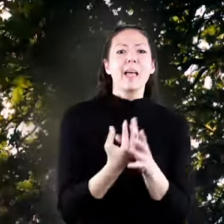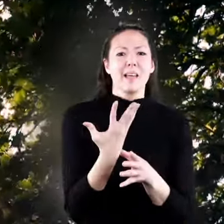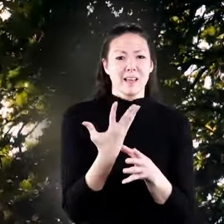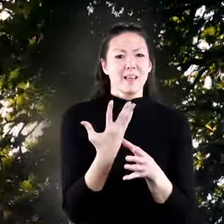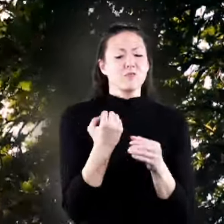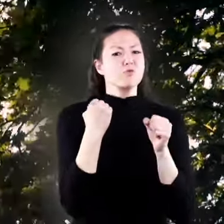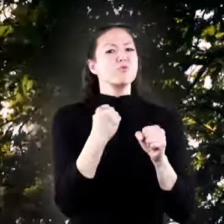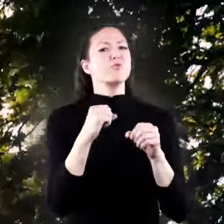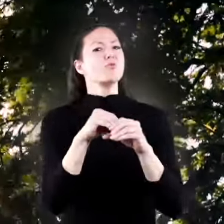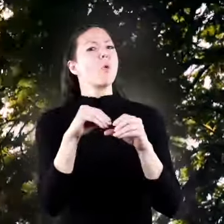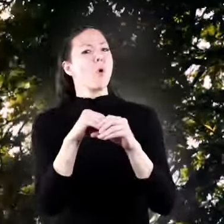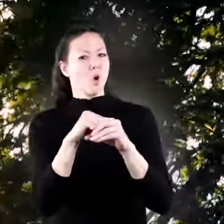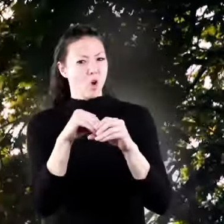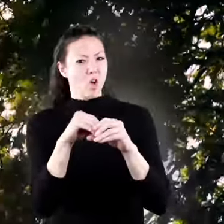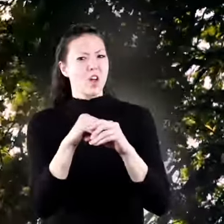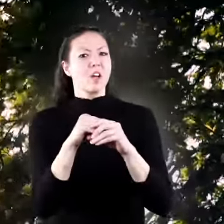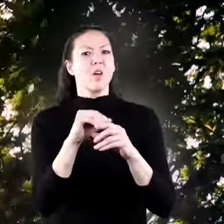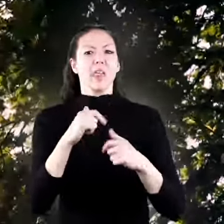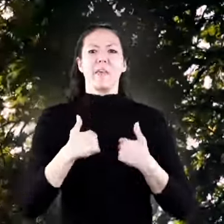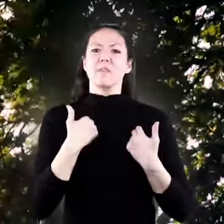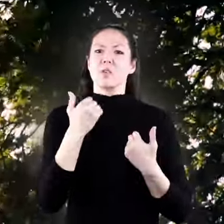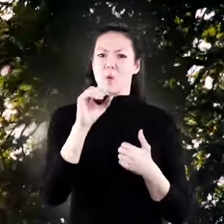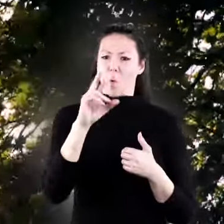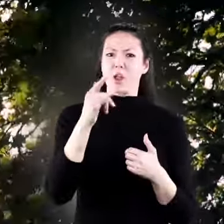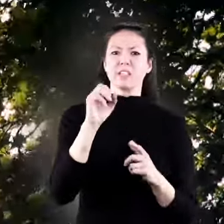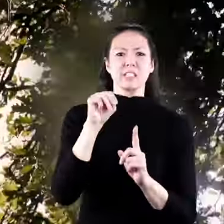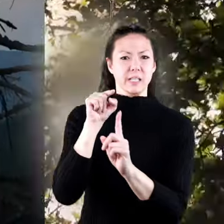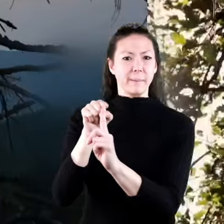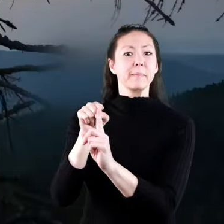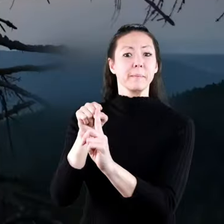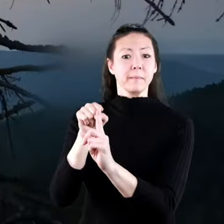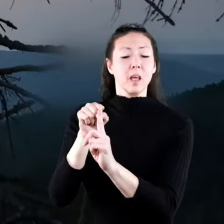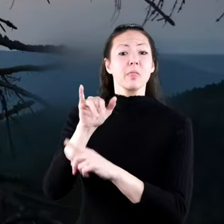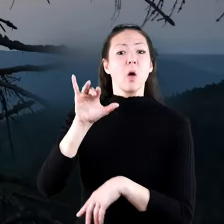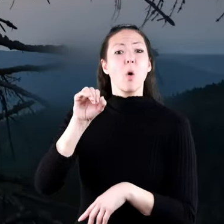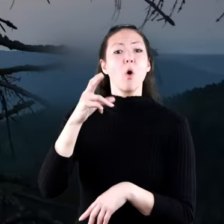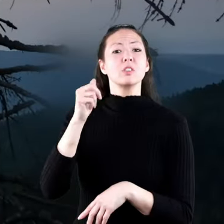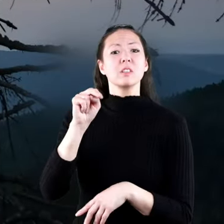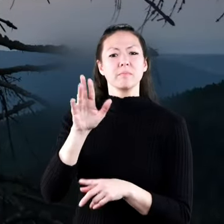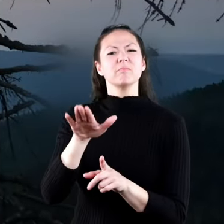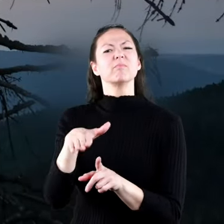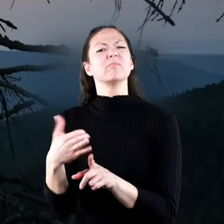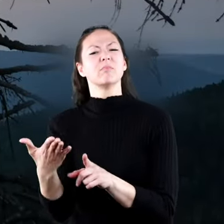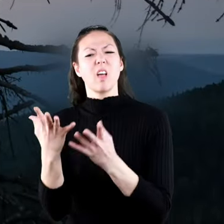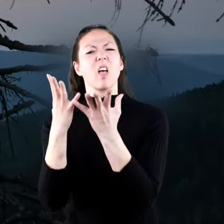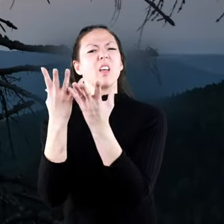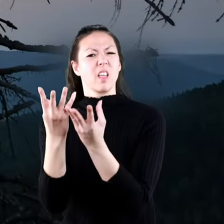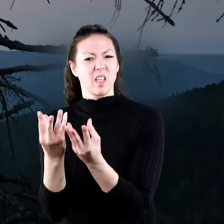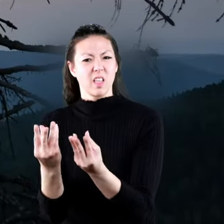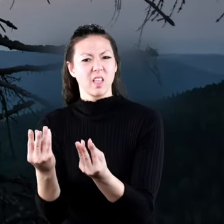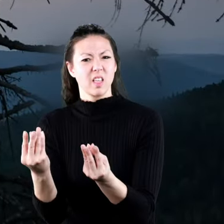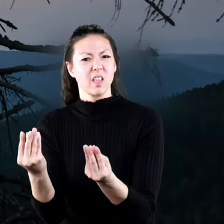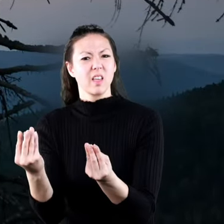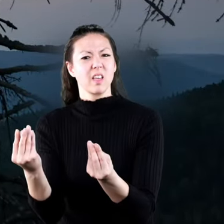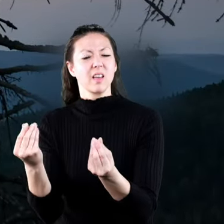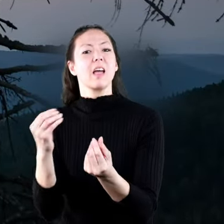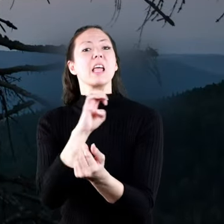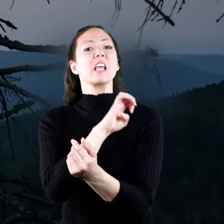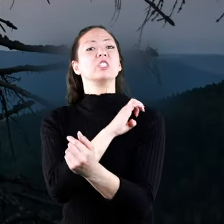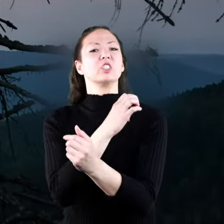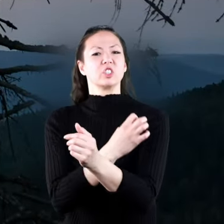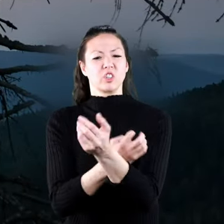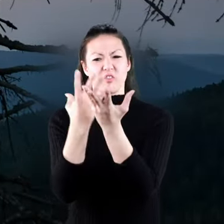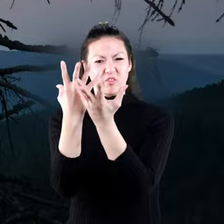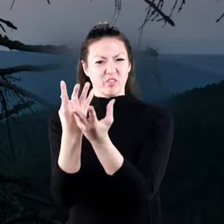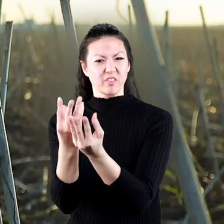animals as energy storing organisms. So, when these organisms died and decayed, they took with